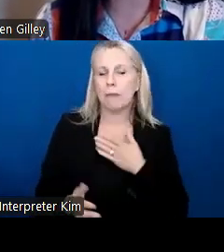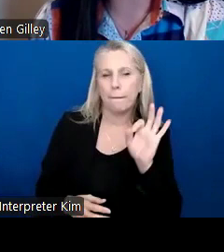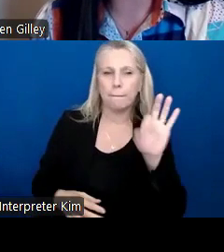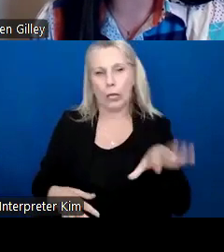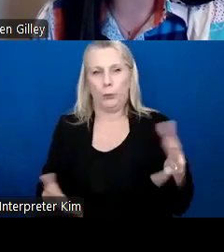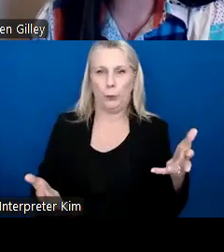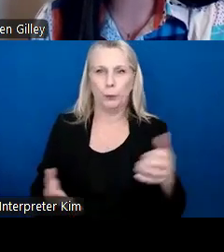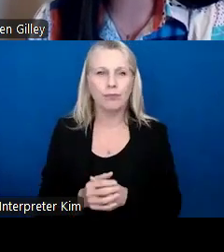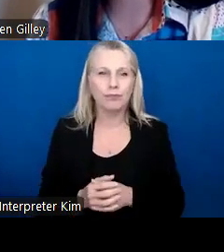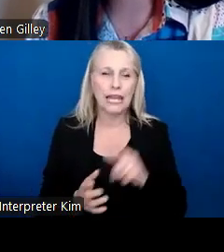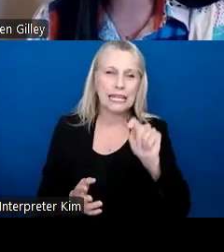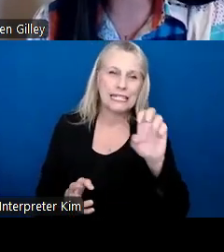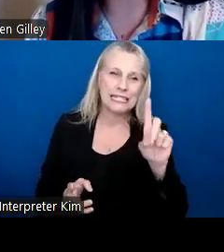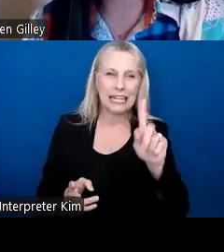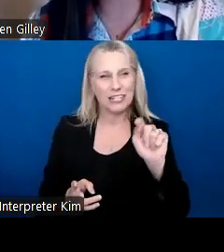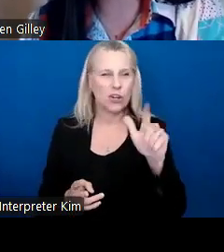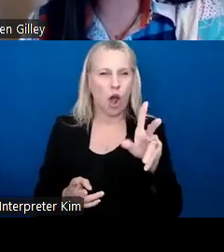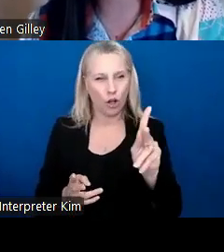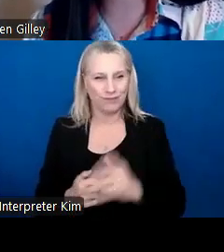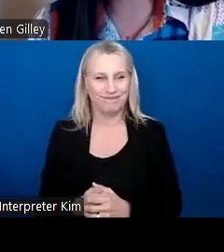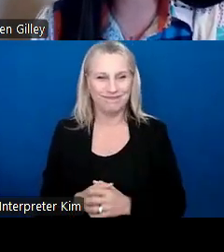uh, TED talk here. Okay.